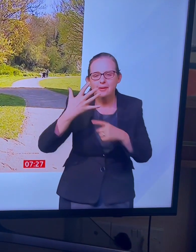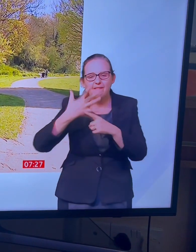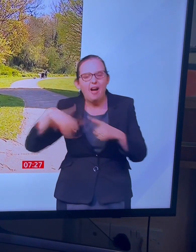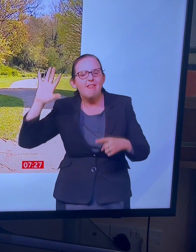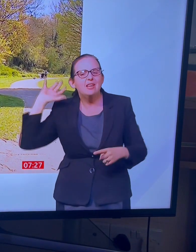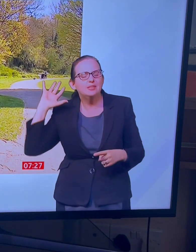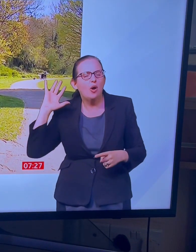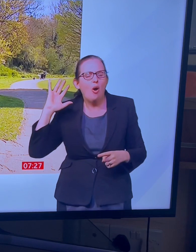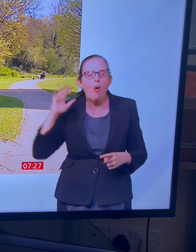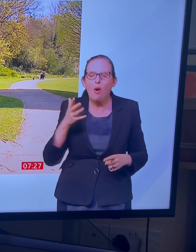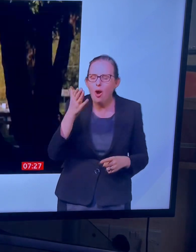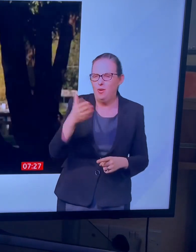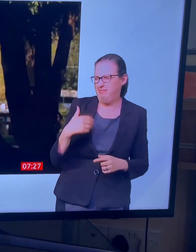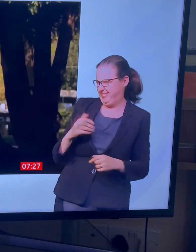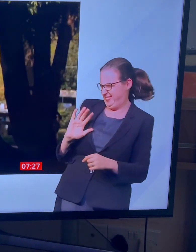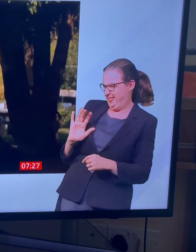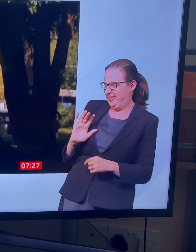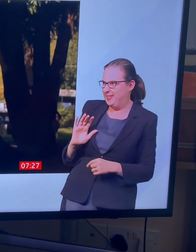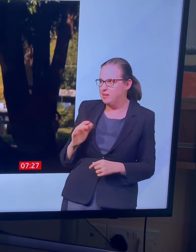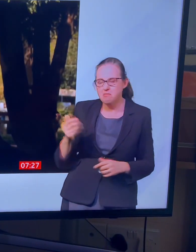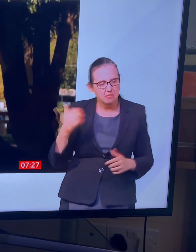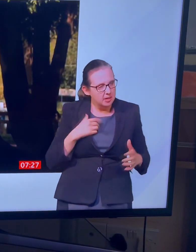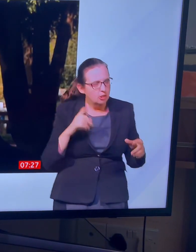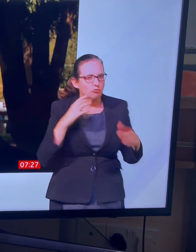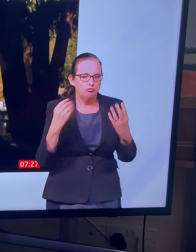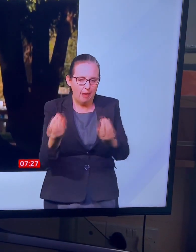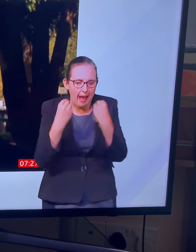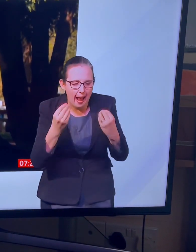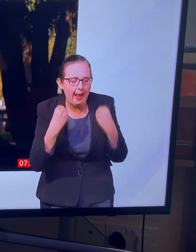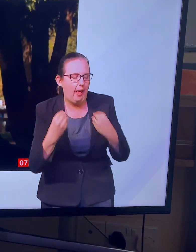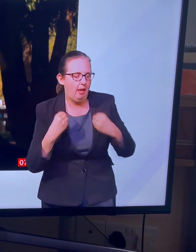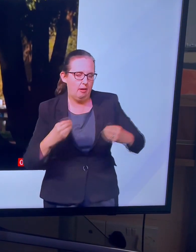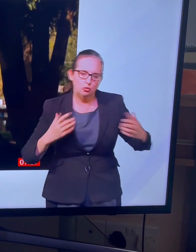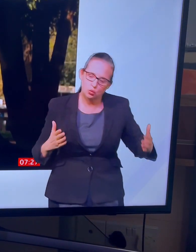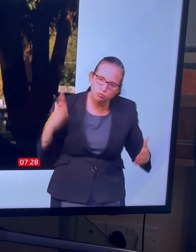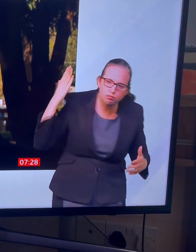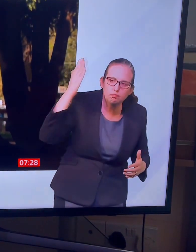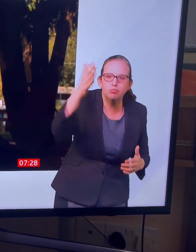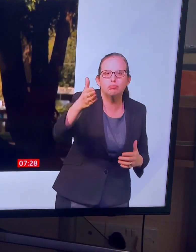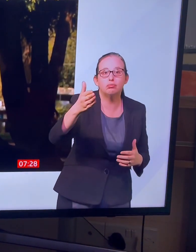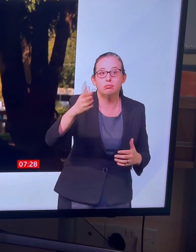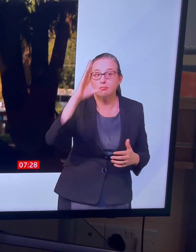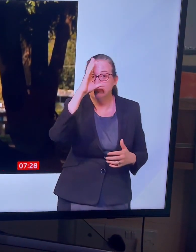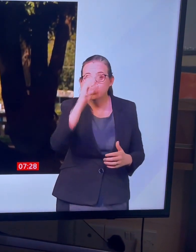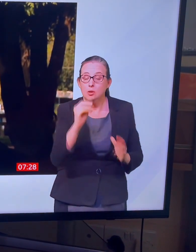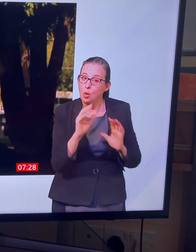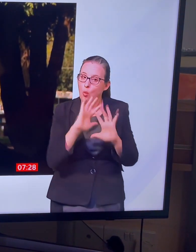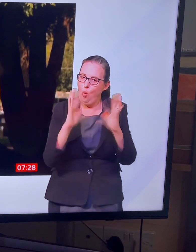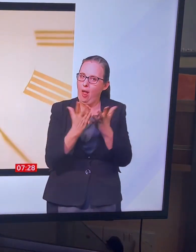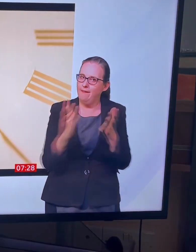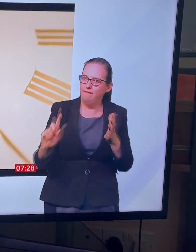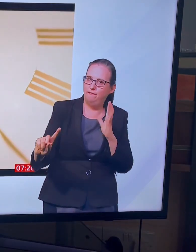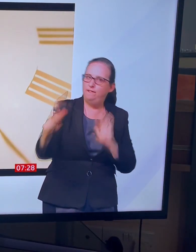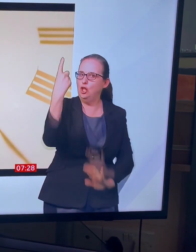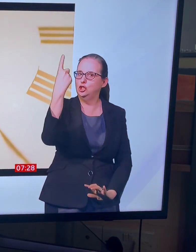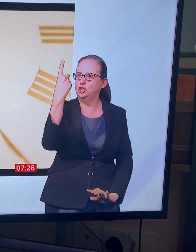Inaccessibility and it's a world first. But what drew me to this expedition was its scientific nature.